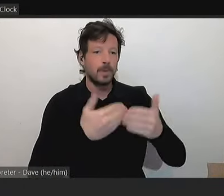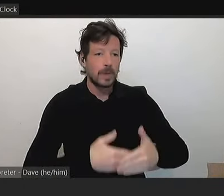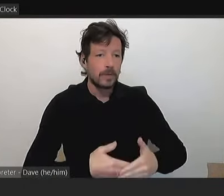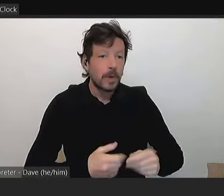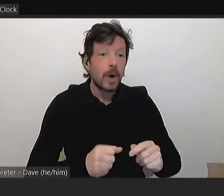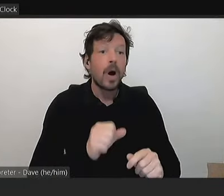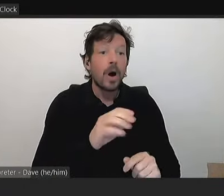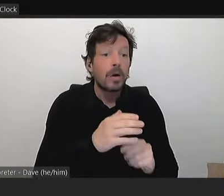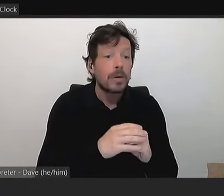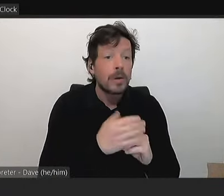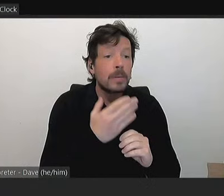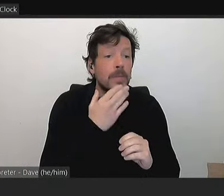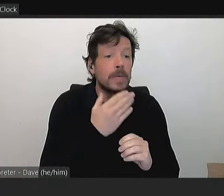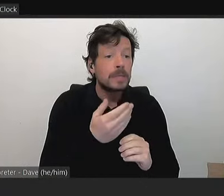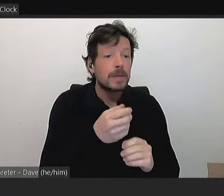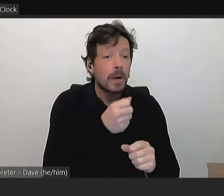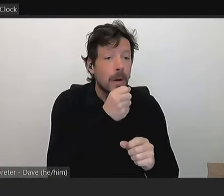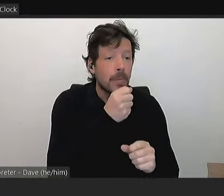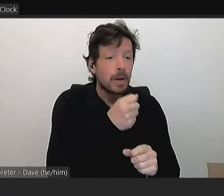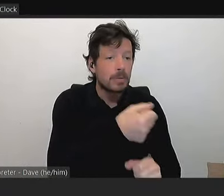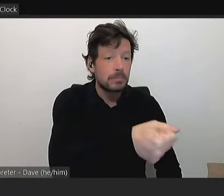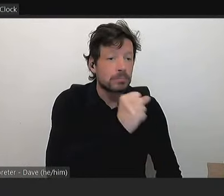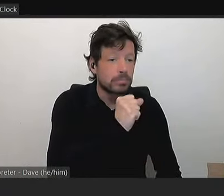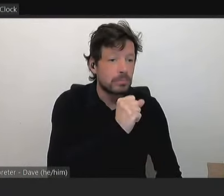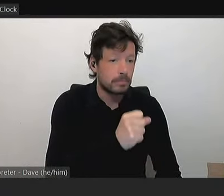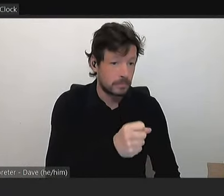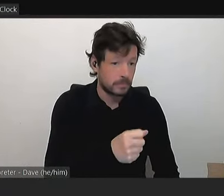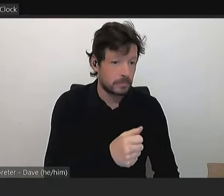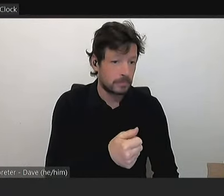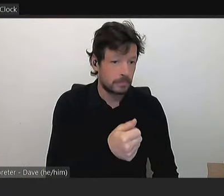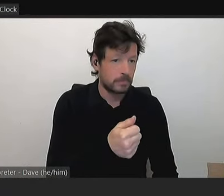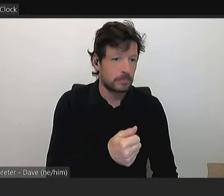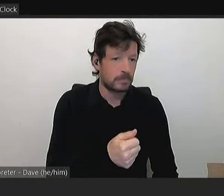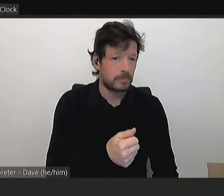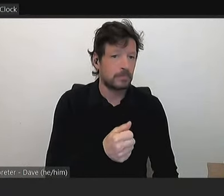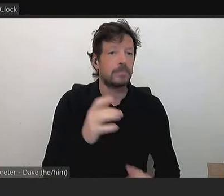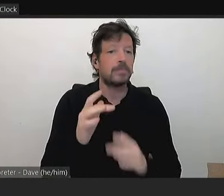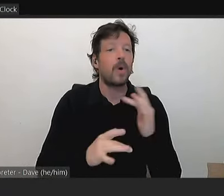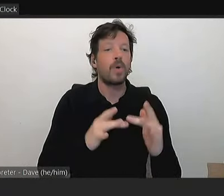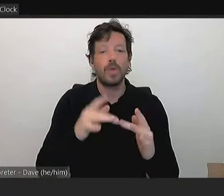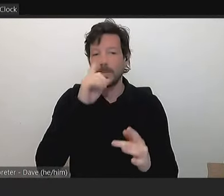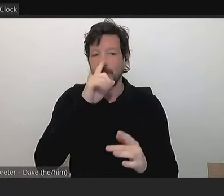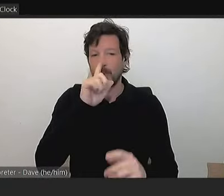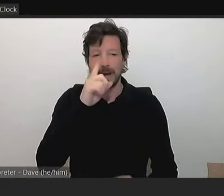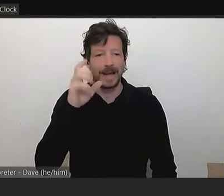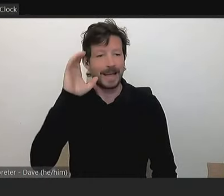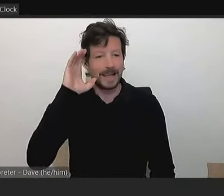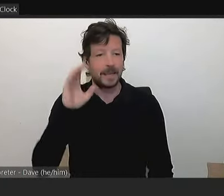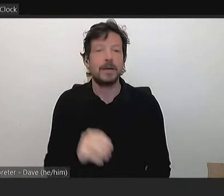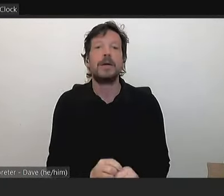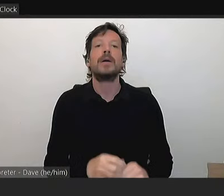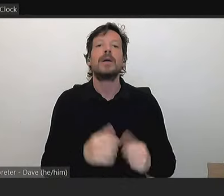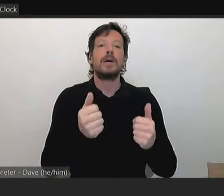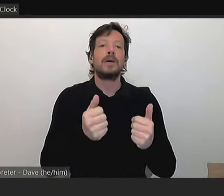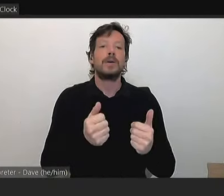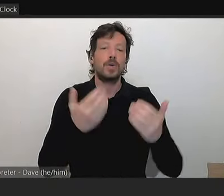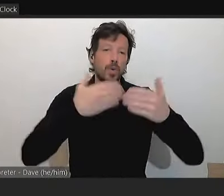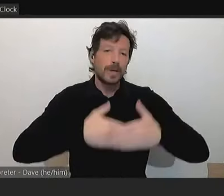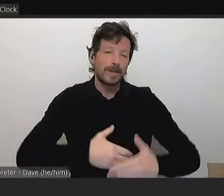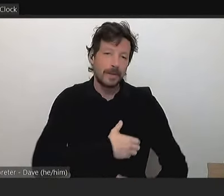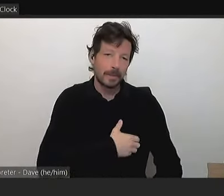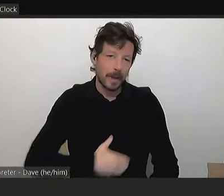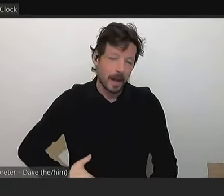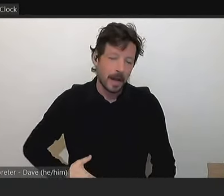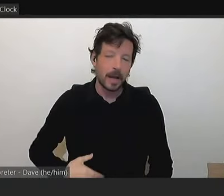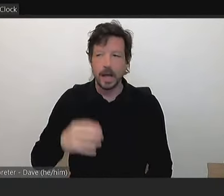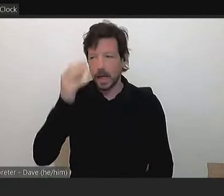just speak into the microphone or move the microphone closer to your mouth? Because those who are online won't be able to hear you. Good evening, Mayor and Councillors. My first question